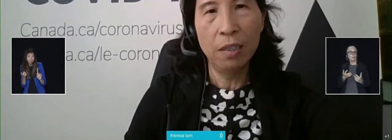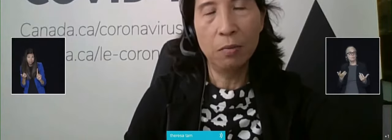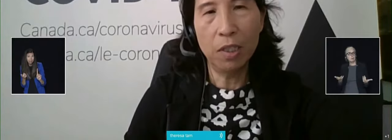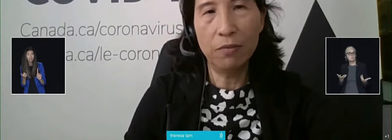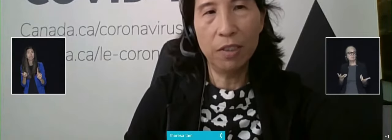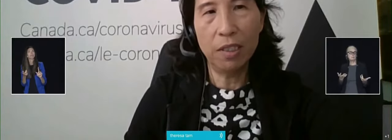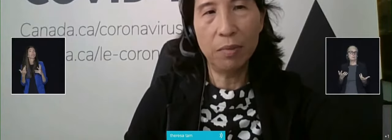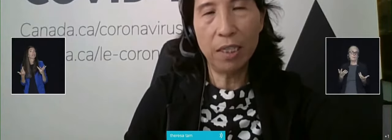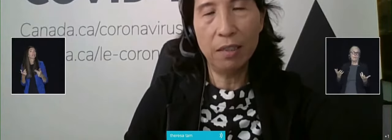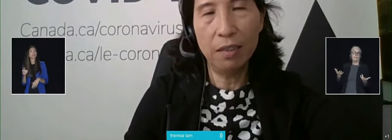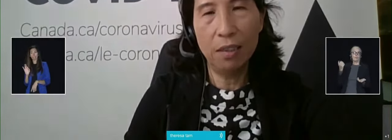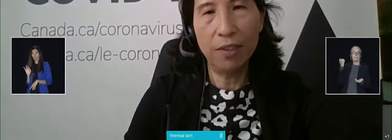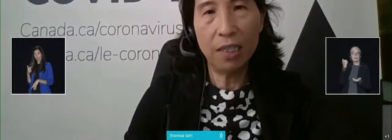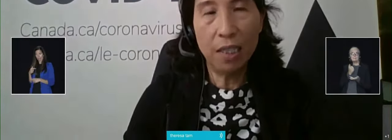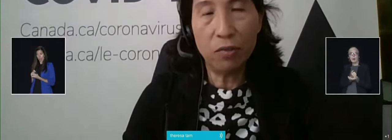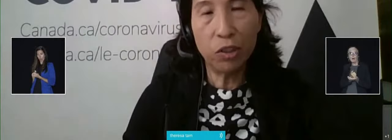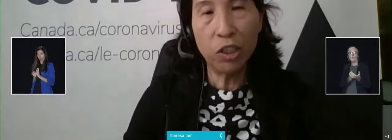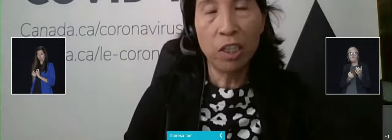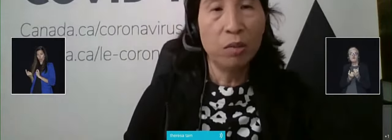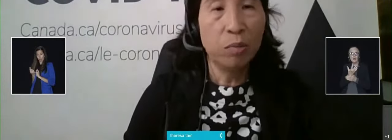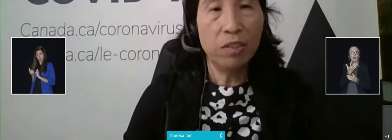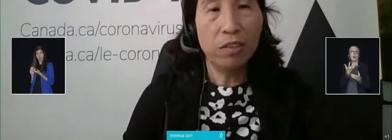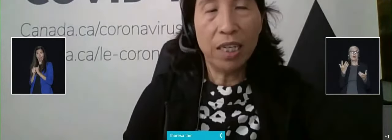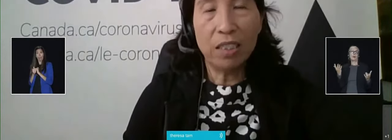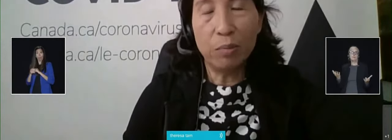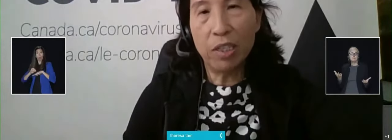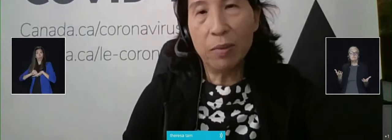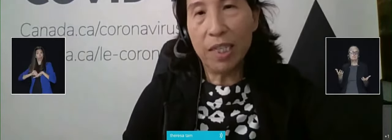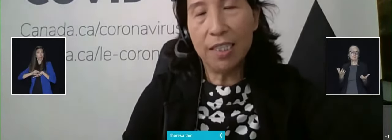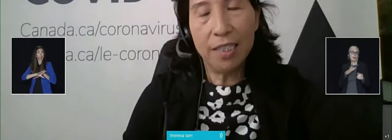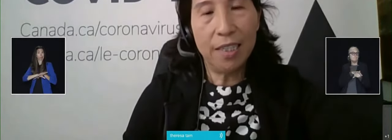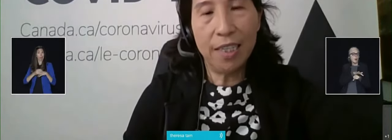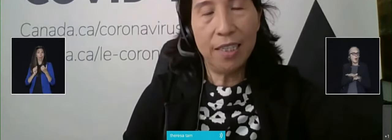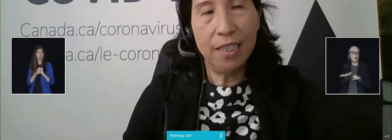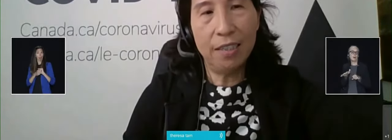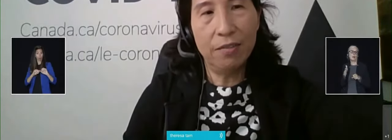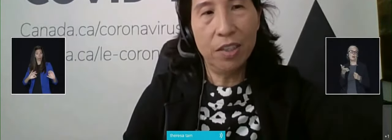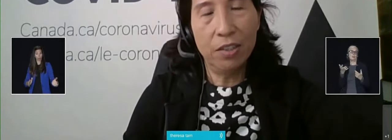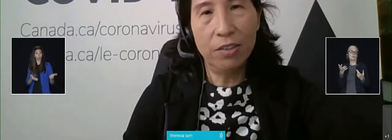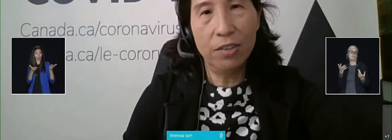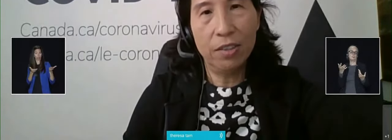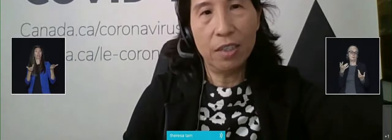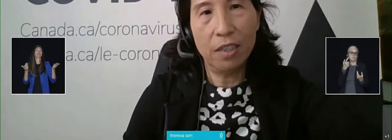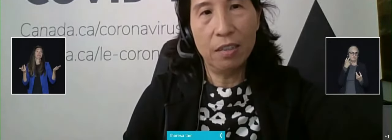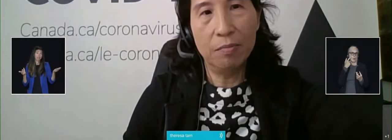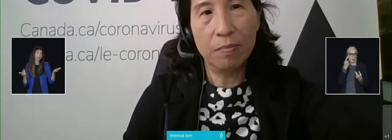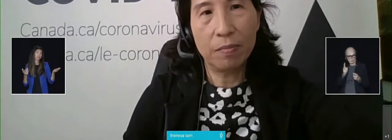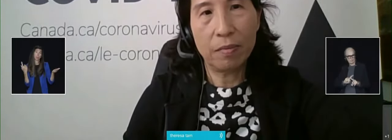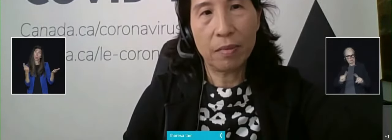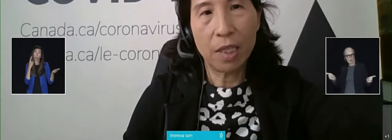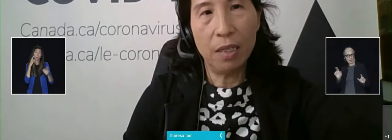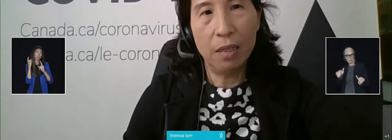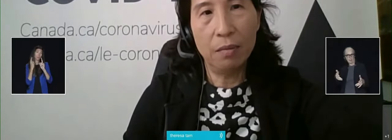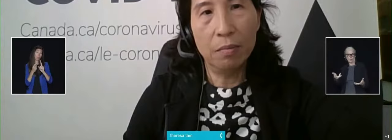to see what difference it makes to the vaccine coverage. But, so that's the bottom line is that any of those,